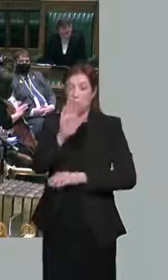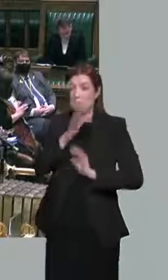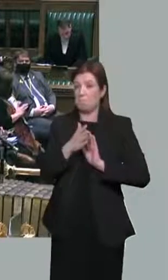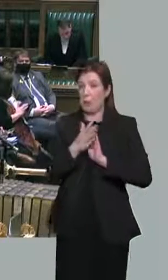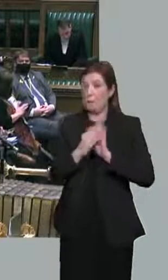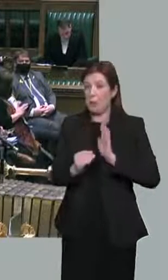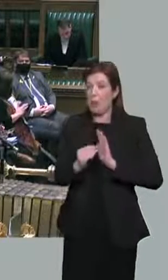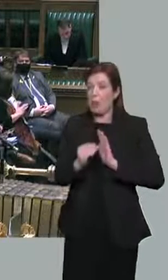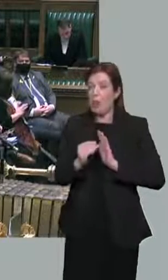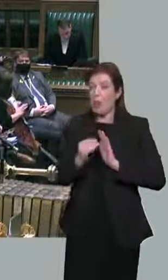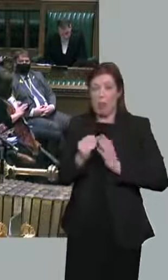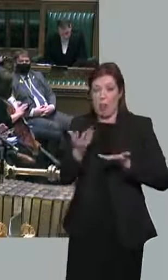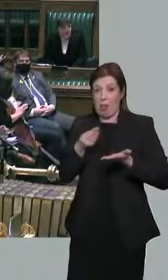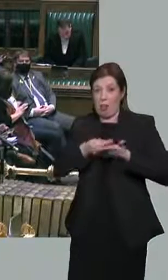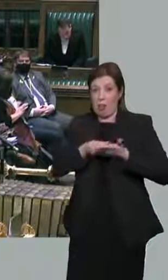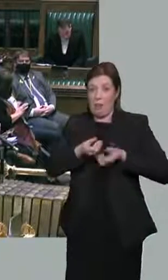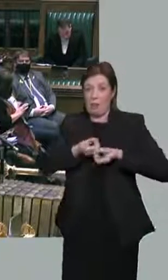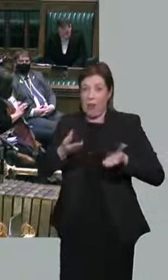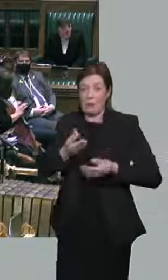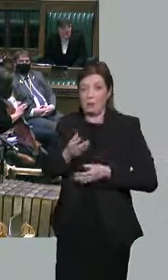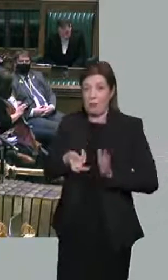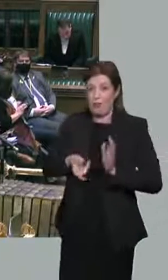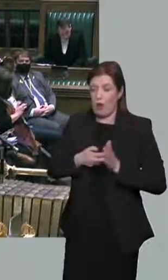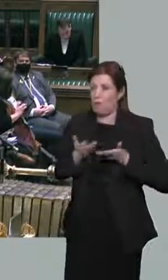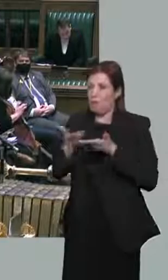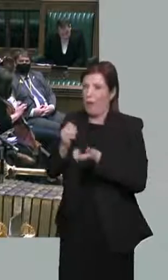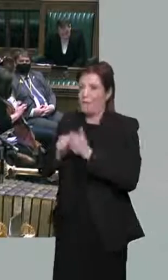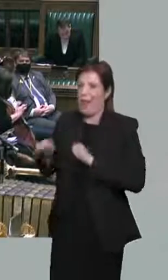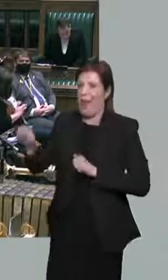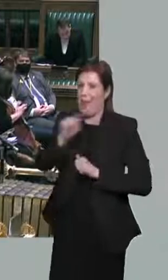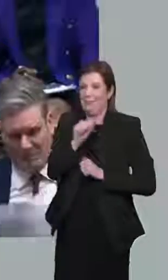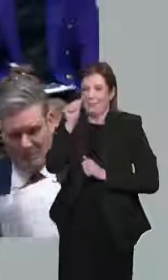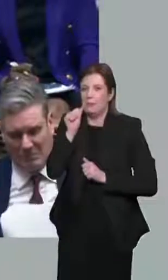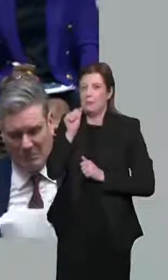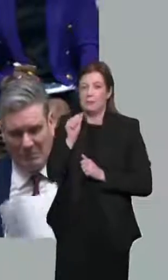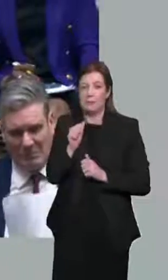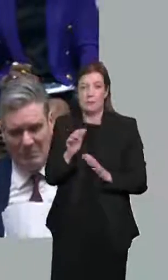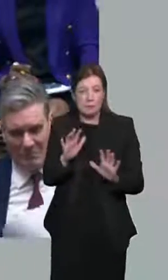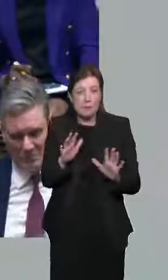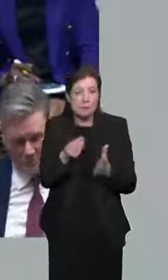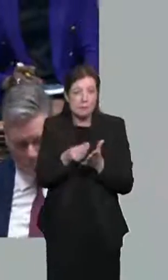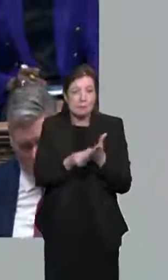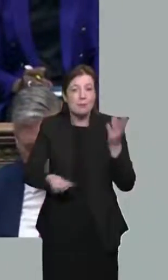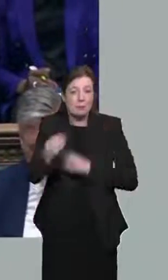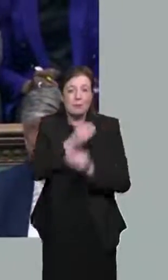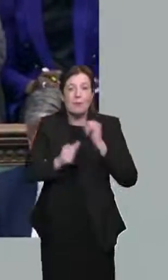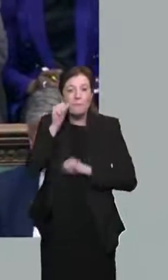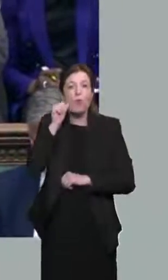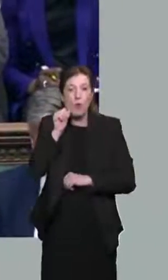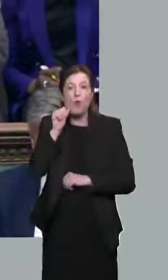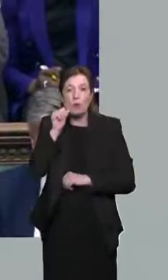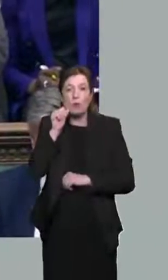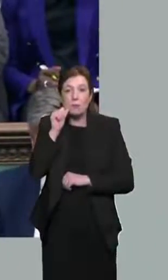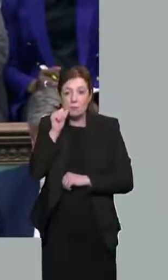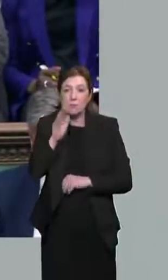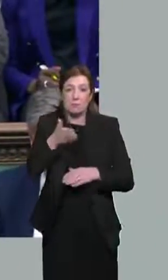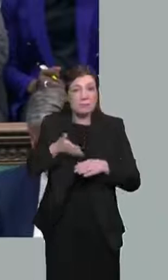for widespread waste, crony contracts, and a frenzy of fraud. It was, as his former Tory Treasury